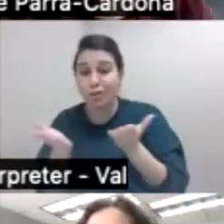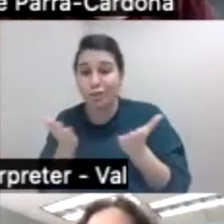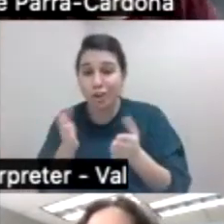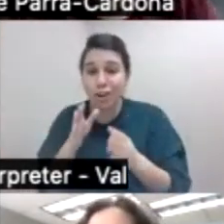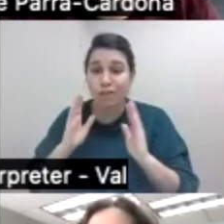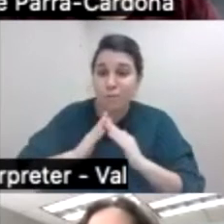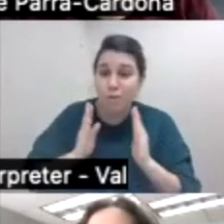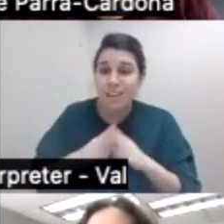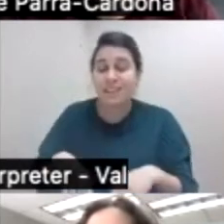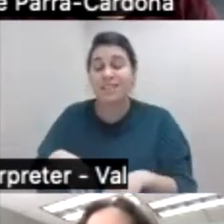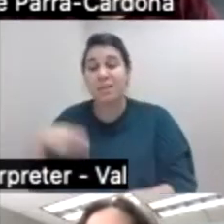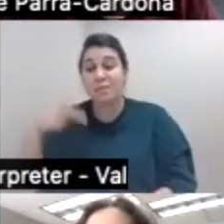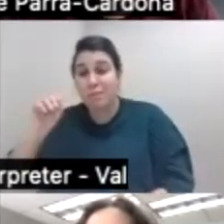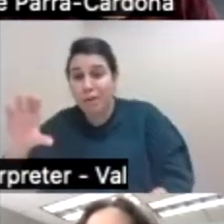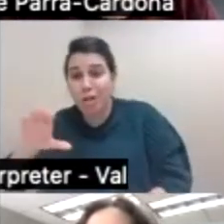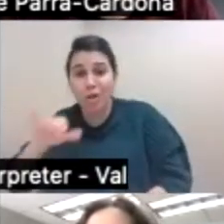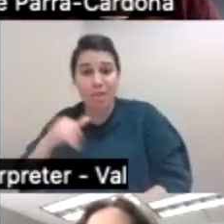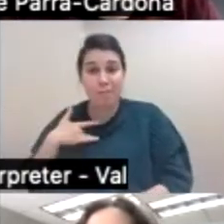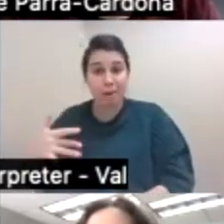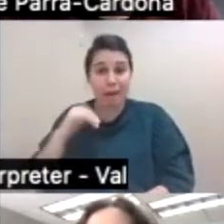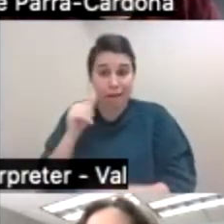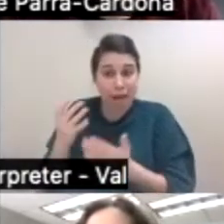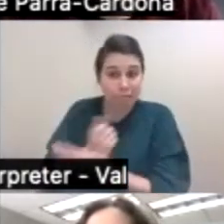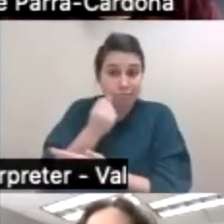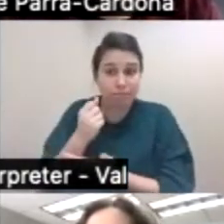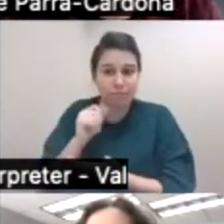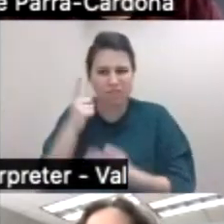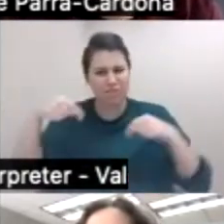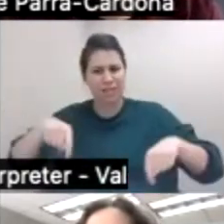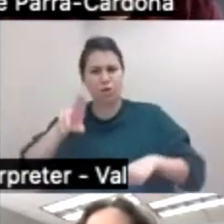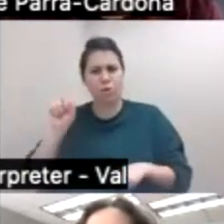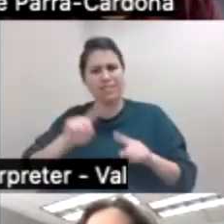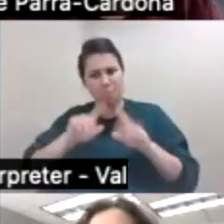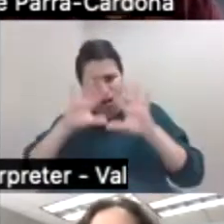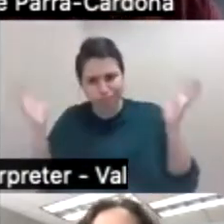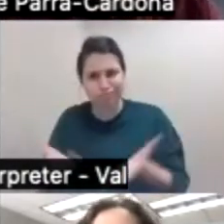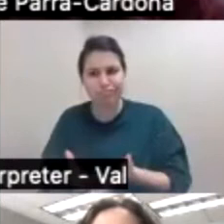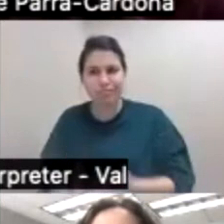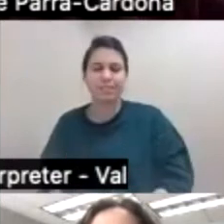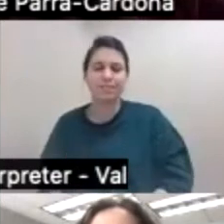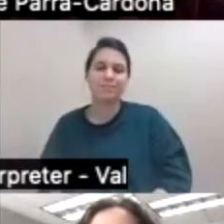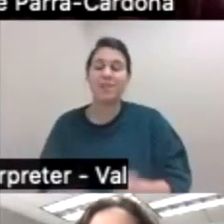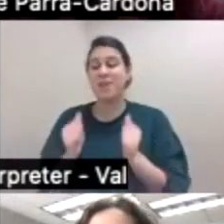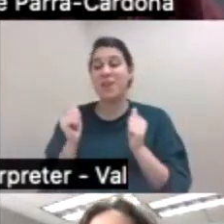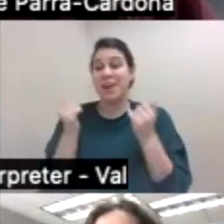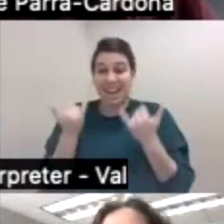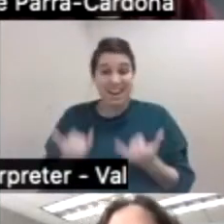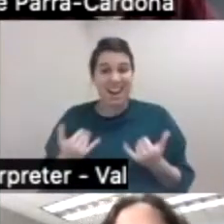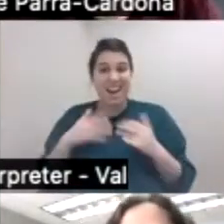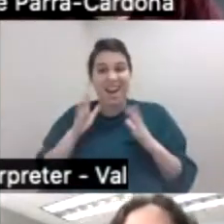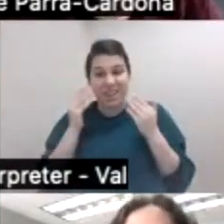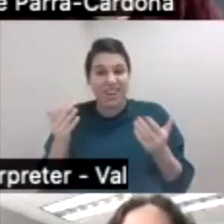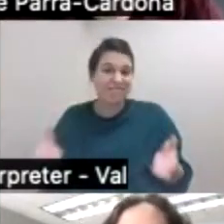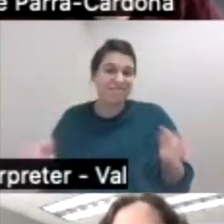have not been rich, but not only here in the United States but abroad. So with that with that I would like to